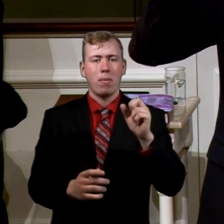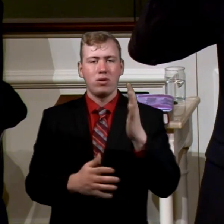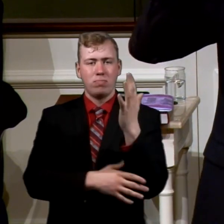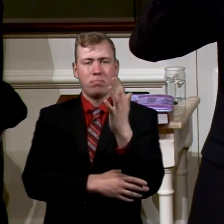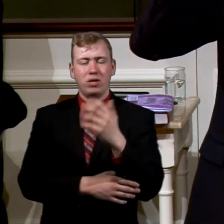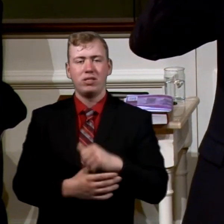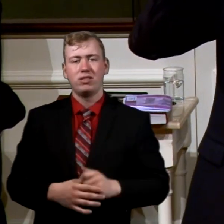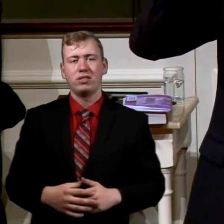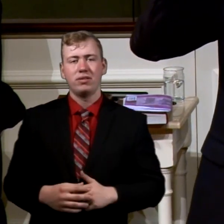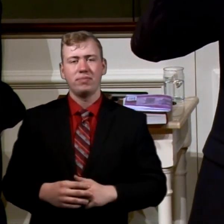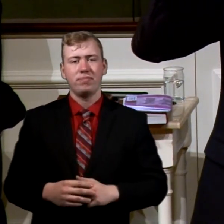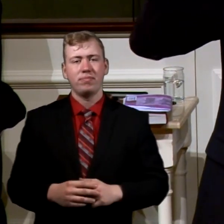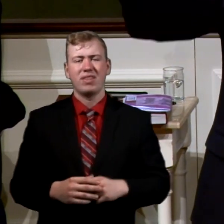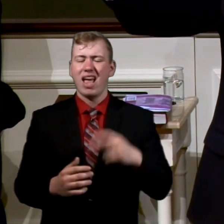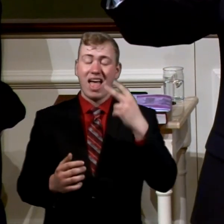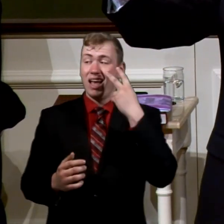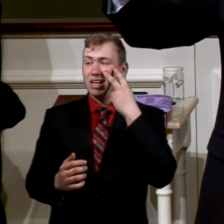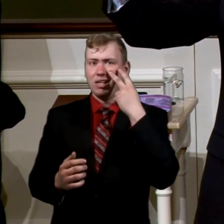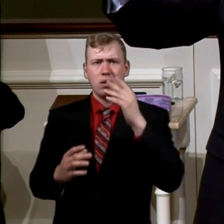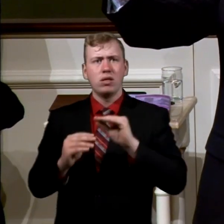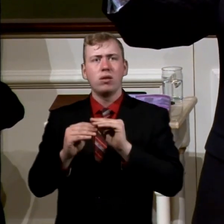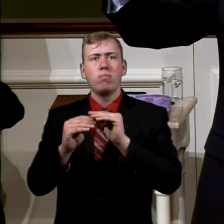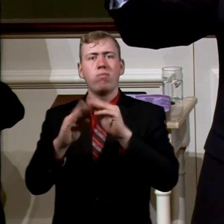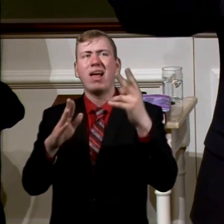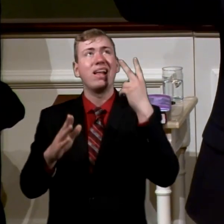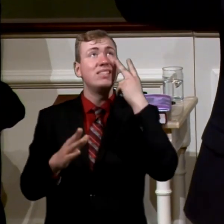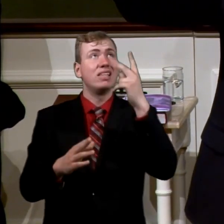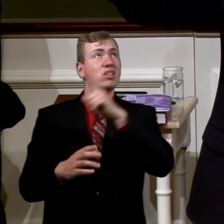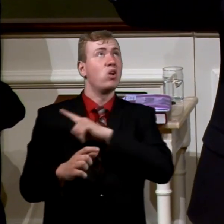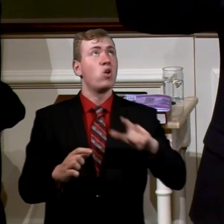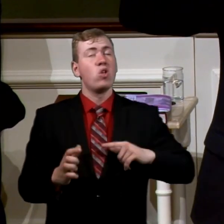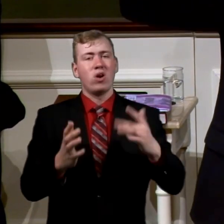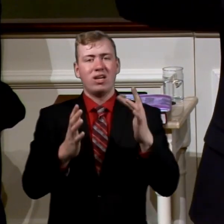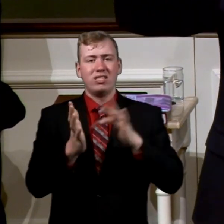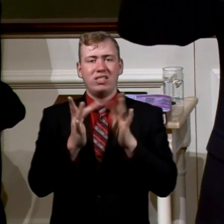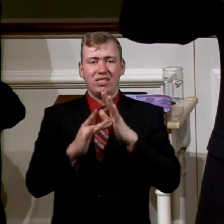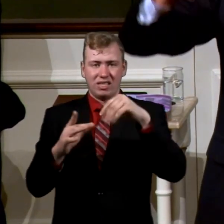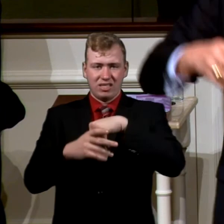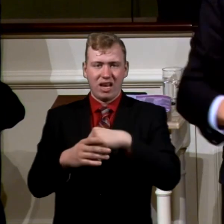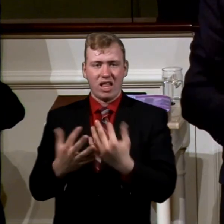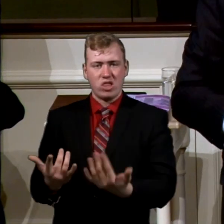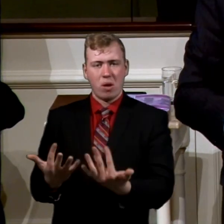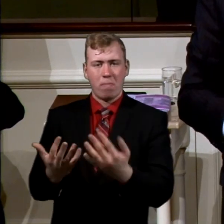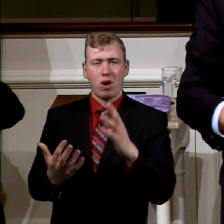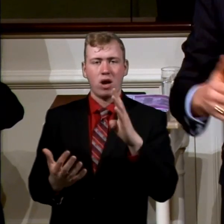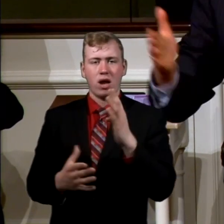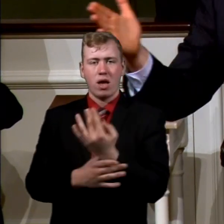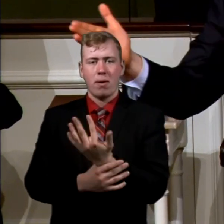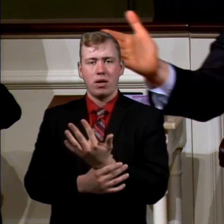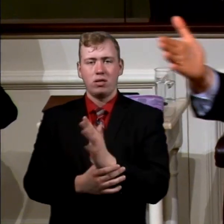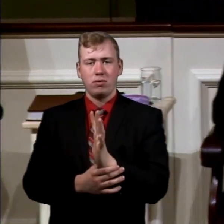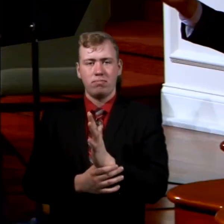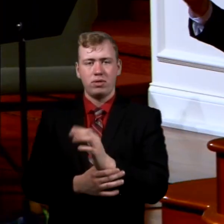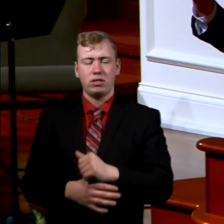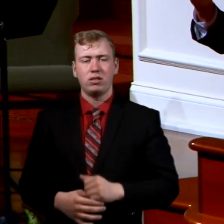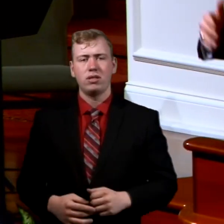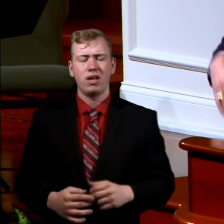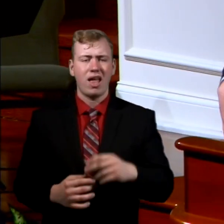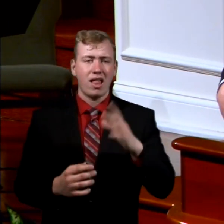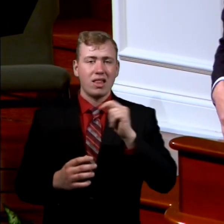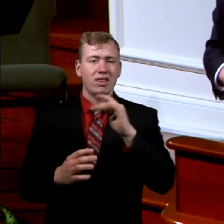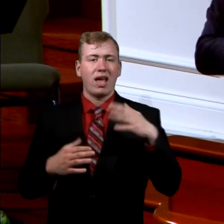gets to see the Lord Jesus, at least in that burning bush, an angel of Lord speaks to him. He gets more direction,